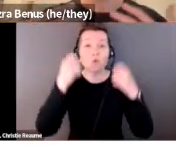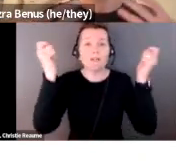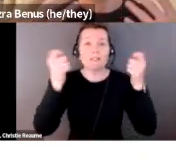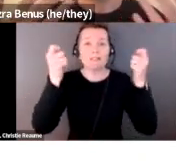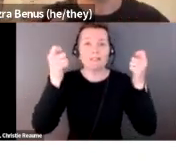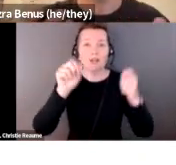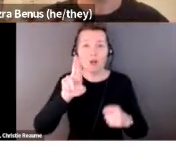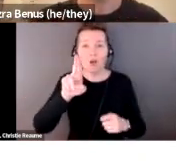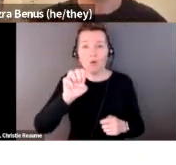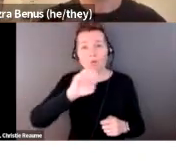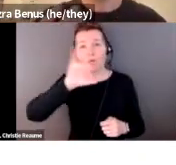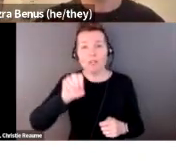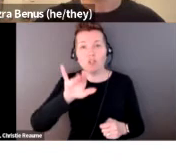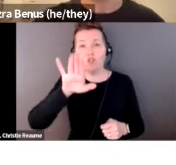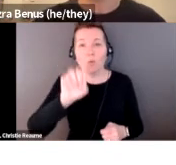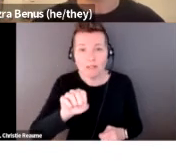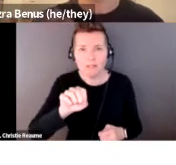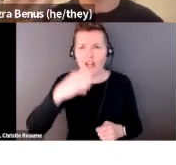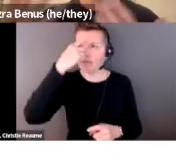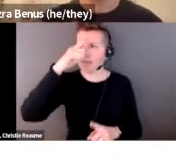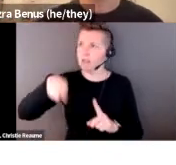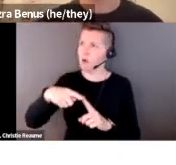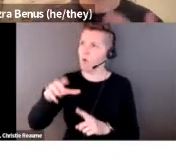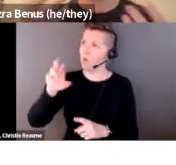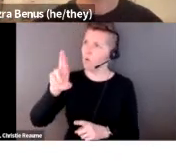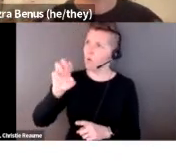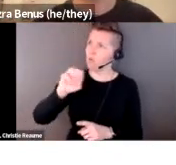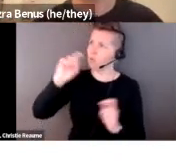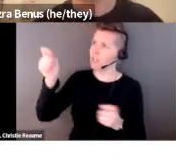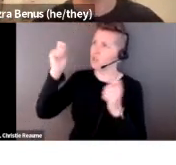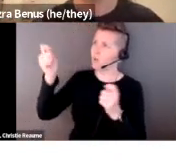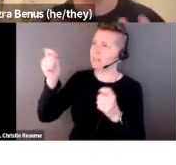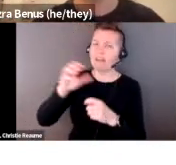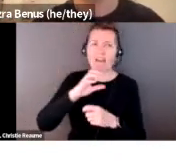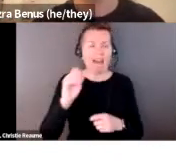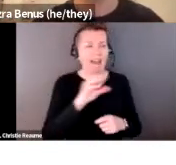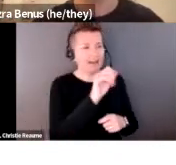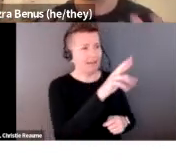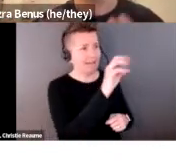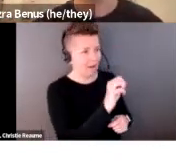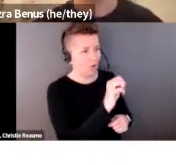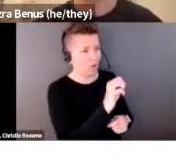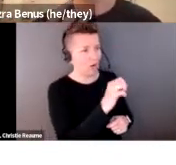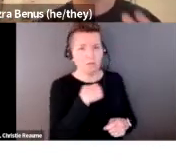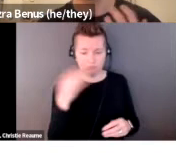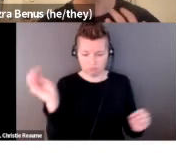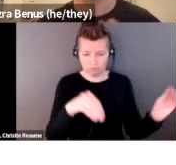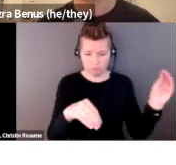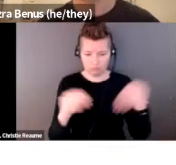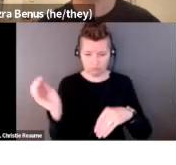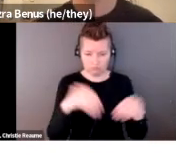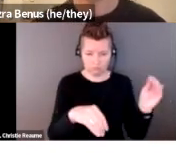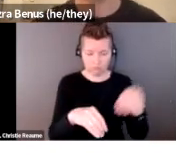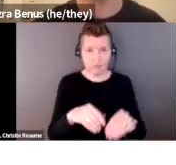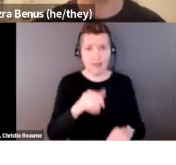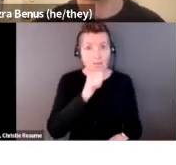and care, here I'm also putting together both care objects and materials that are taken, again, from a private space